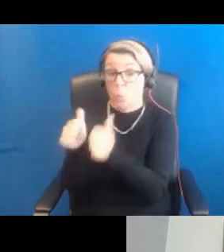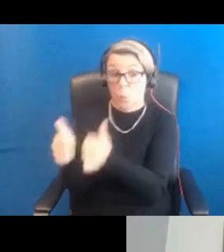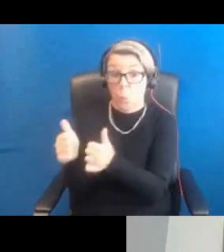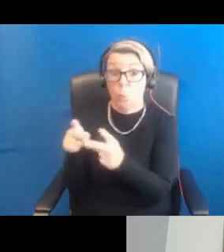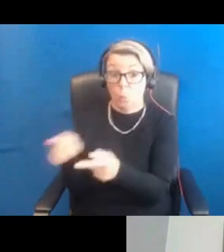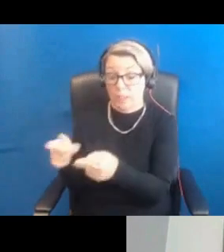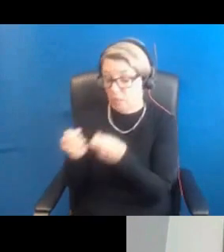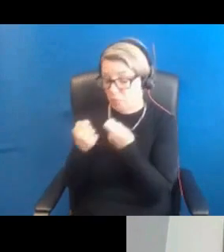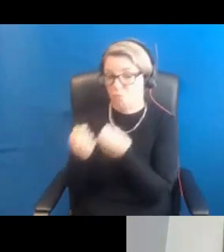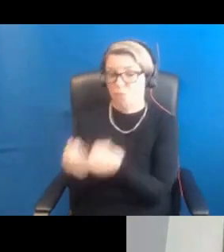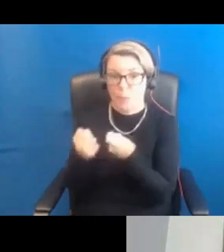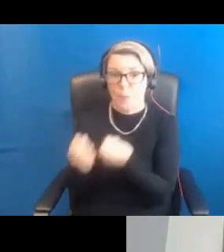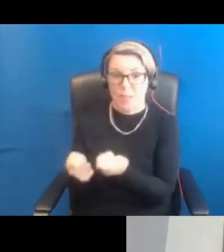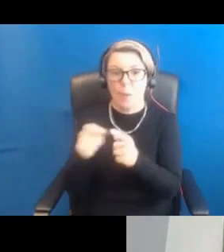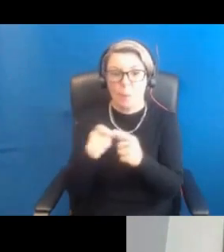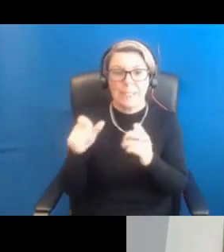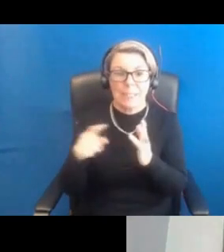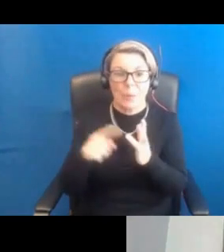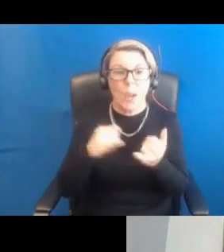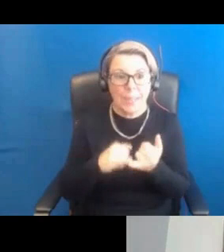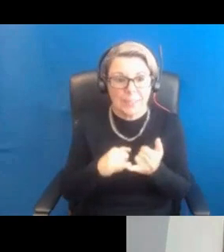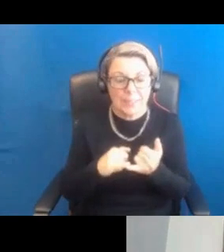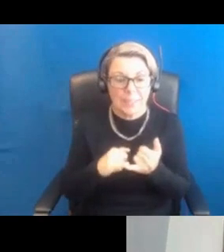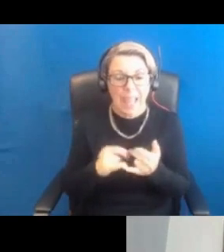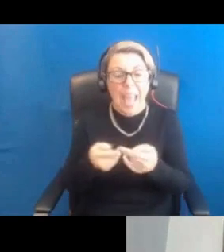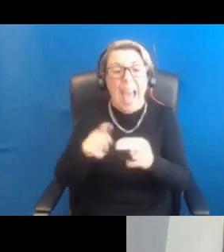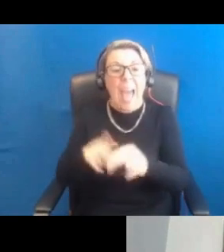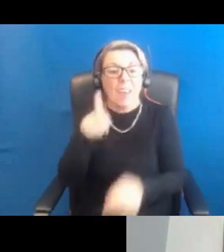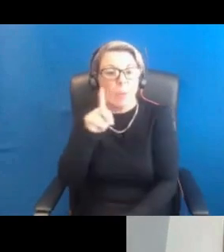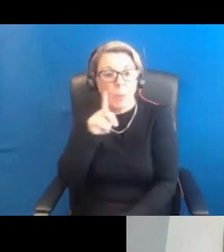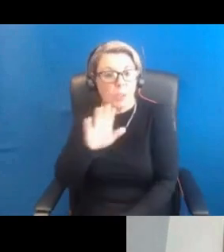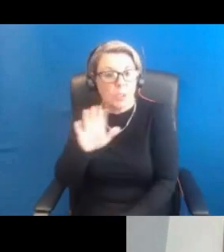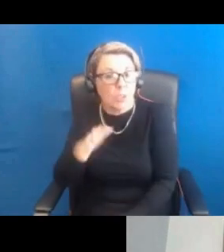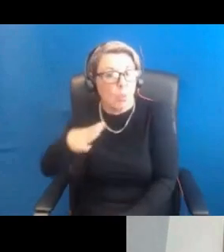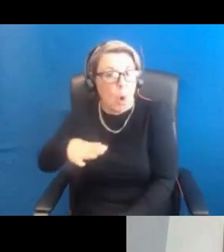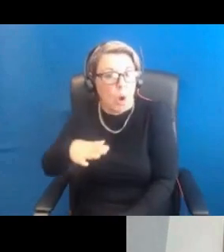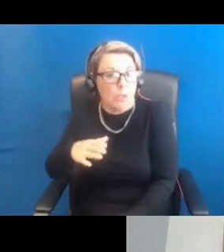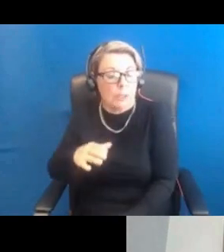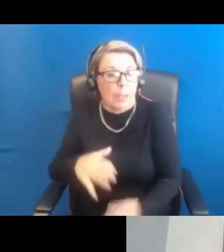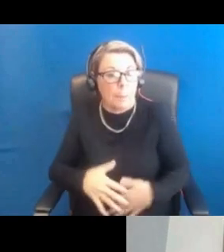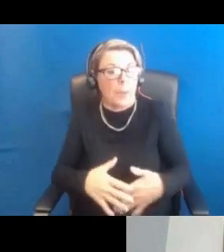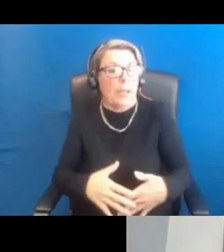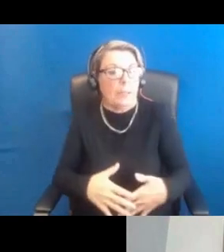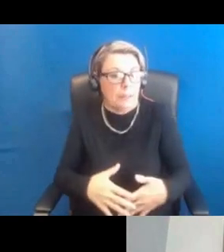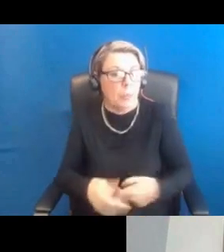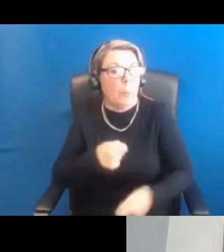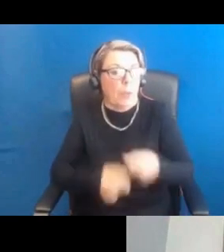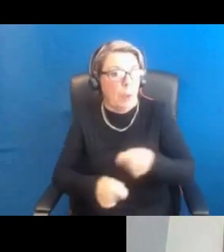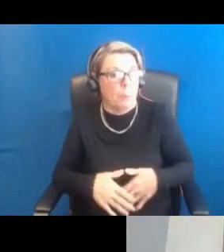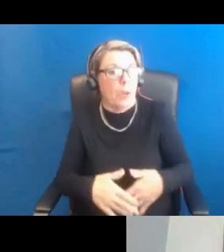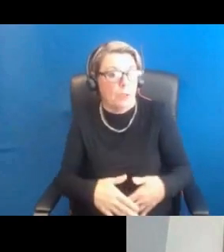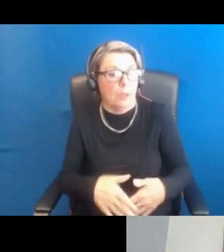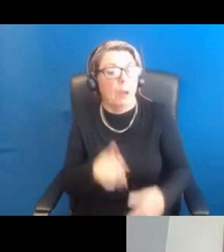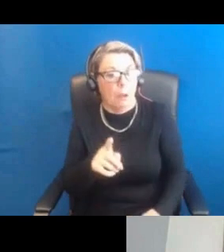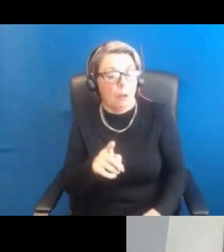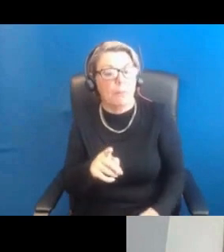of treating polycystic ovarian syndrome if a woman doesn't want to get pregnant. And the added advantage, I think, of the